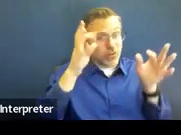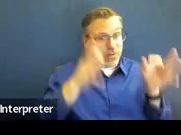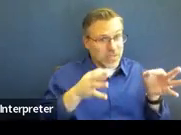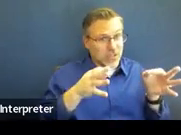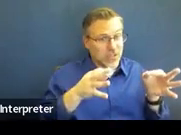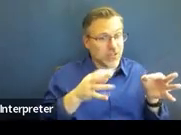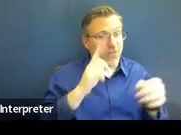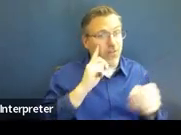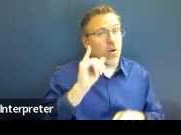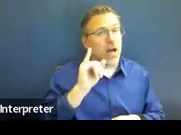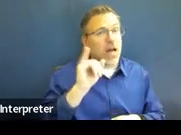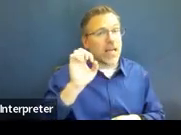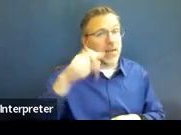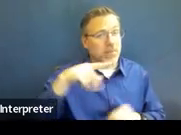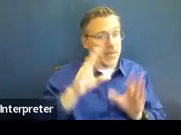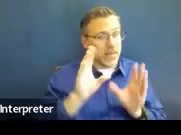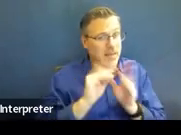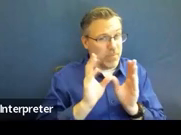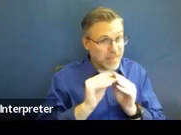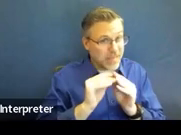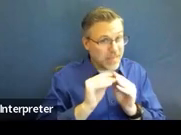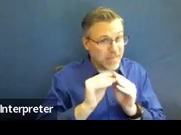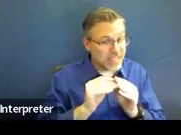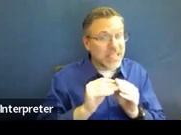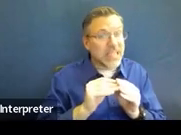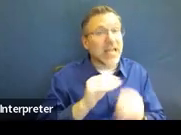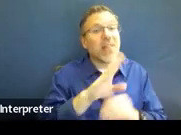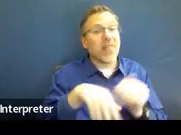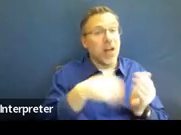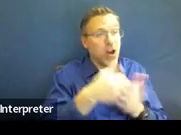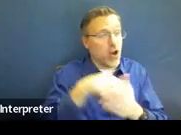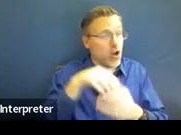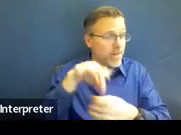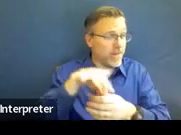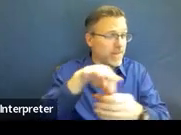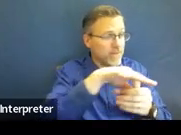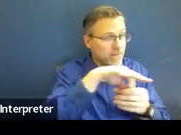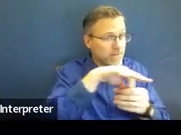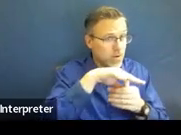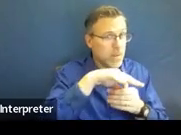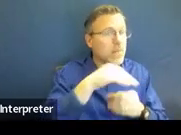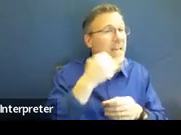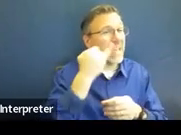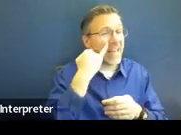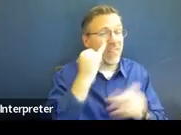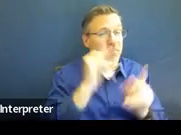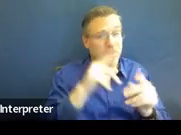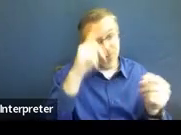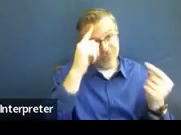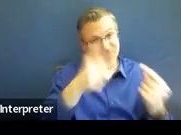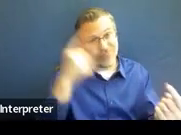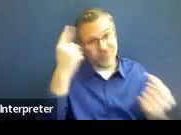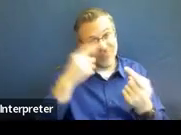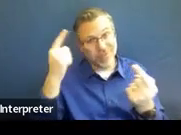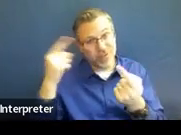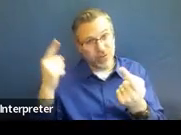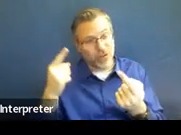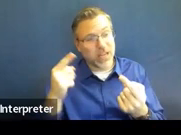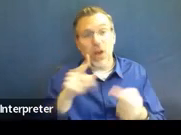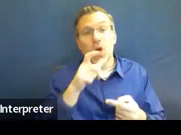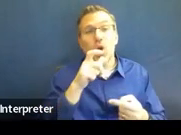are made by consensus. But if the consensus is not reached, the SAU will make the final decision.